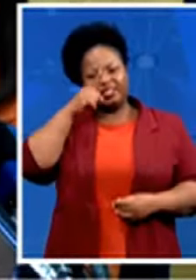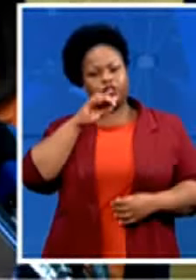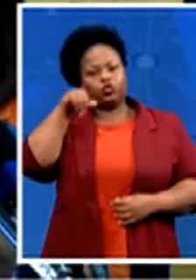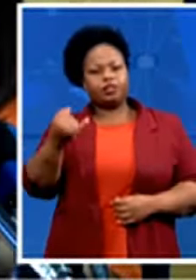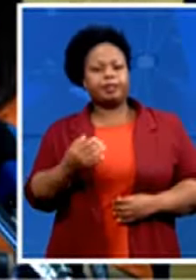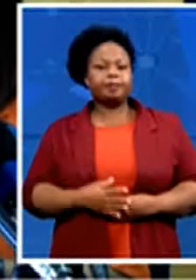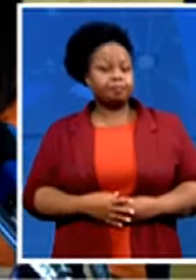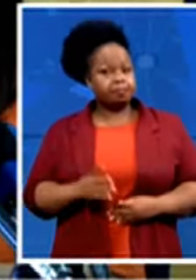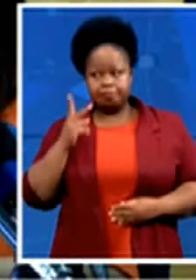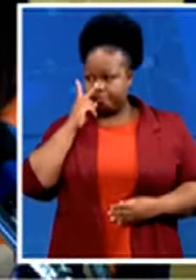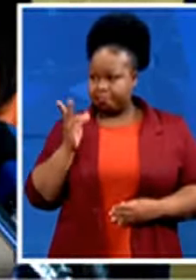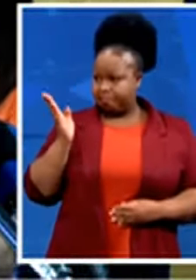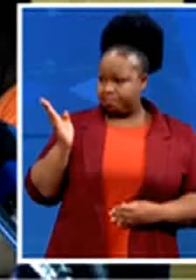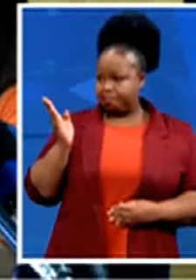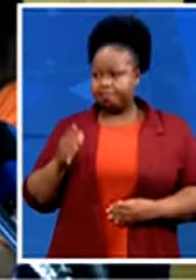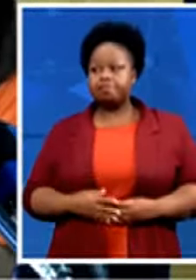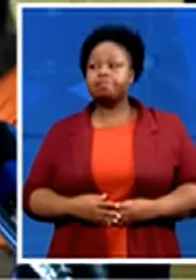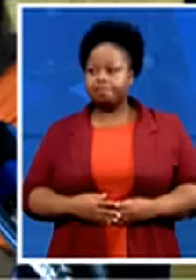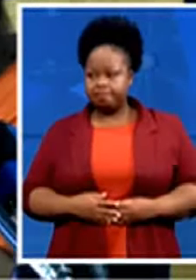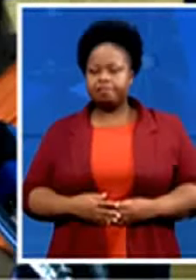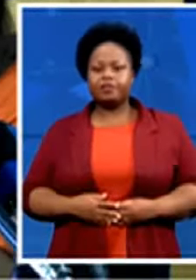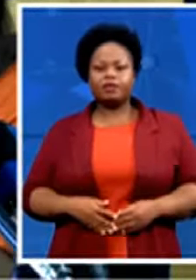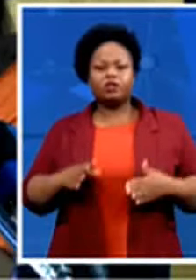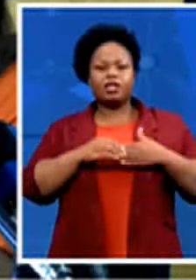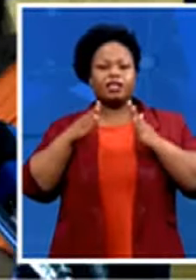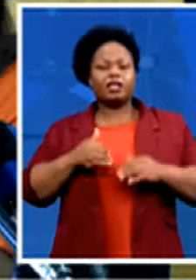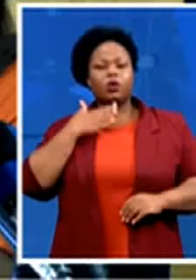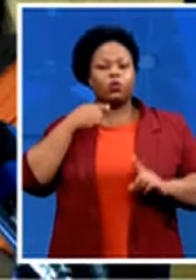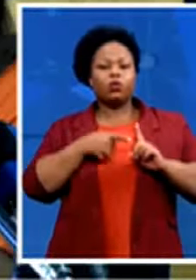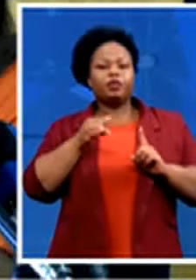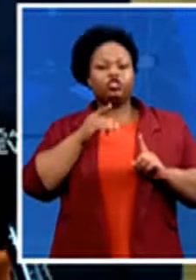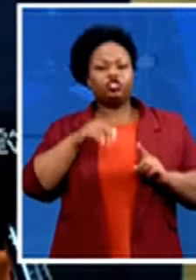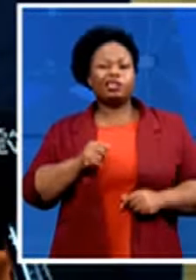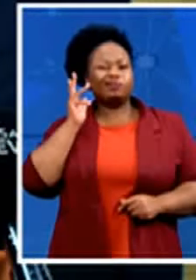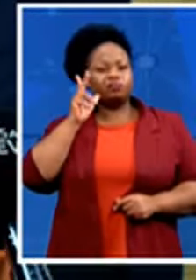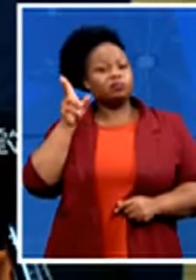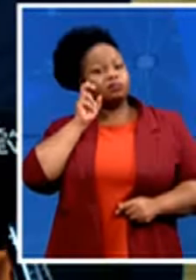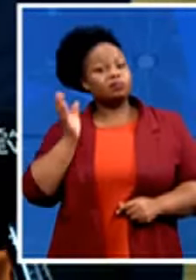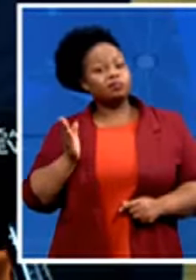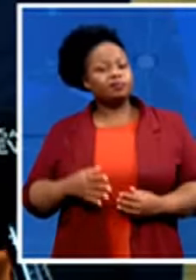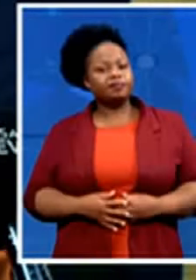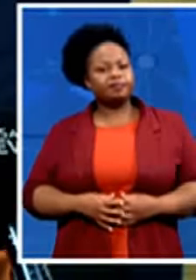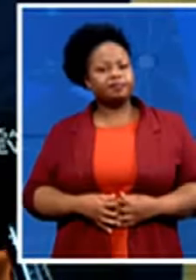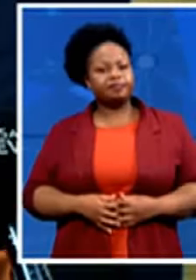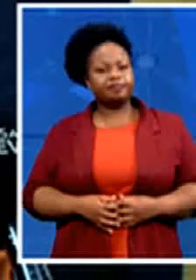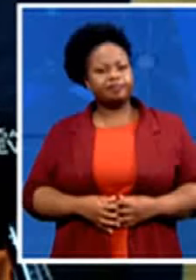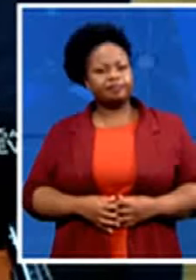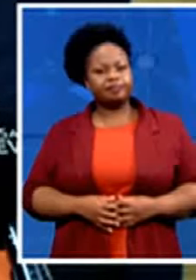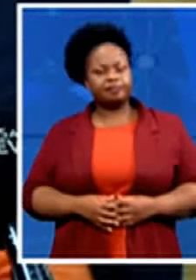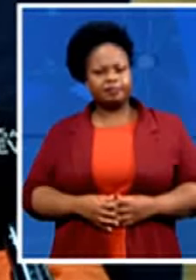turn the party leader patricia de lille is speaking let's listen in and fundamental human rights